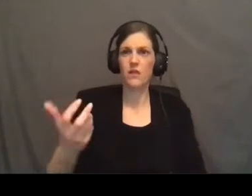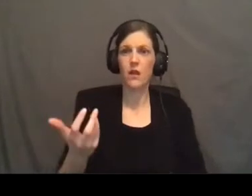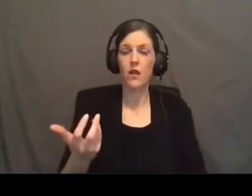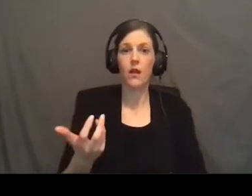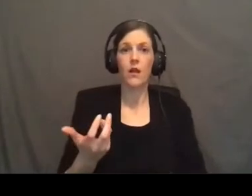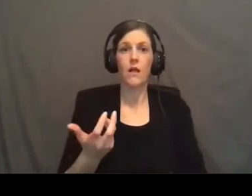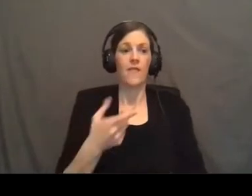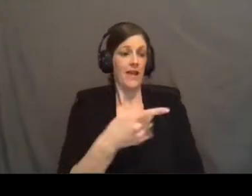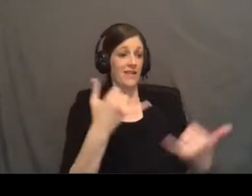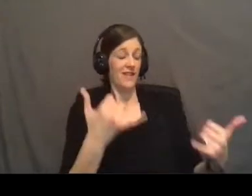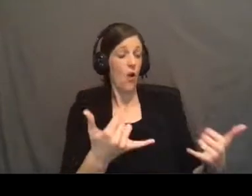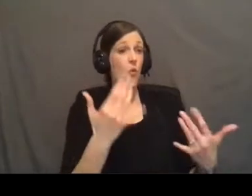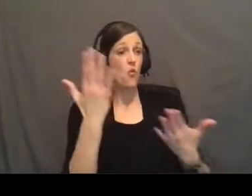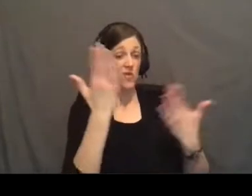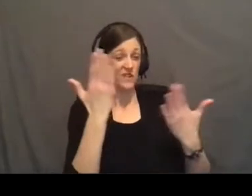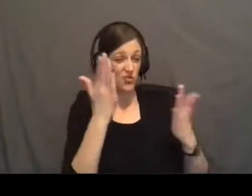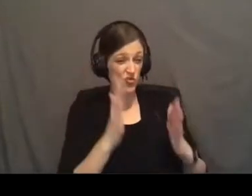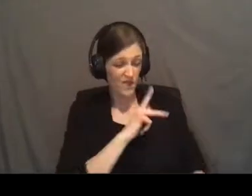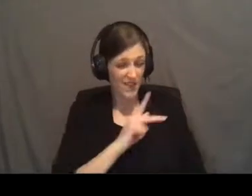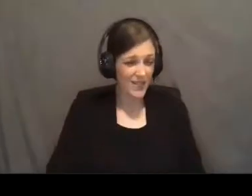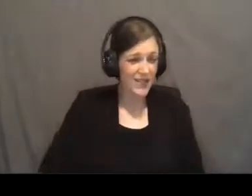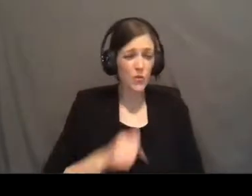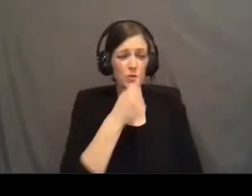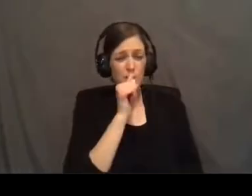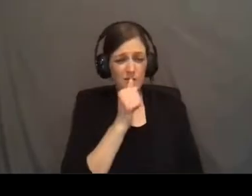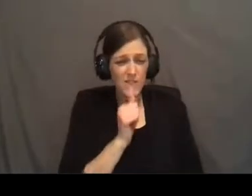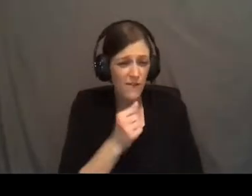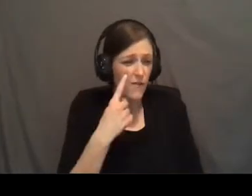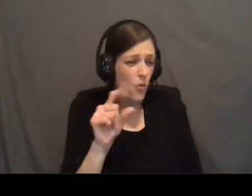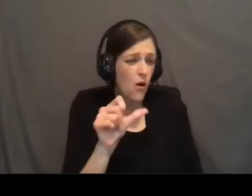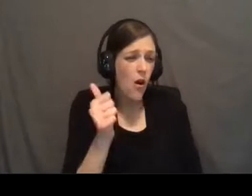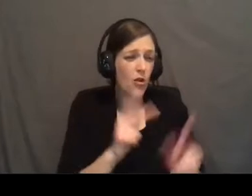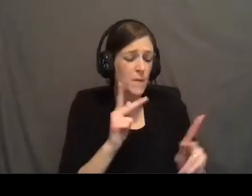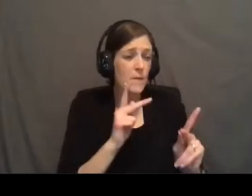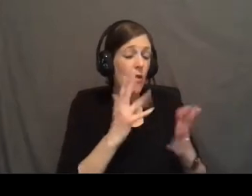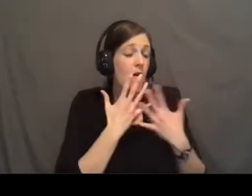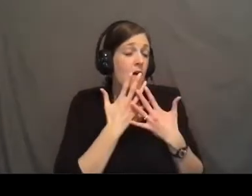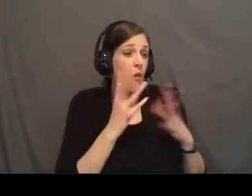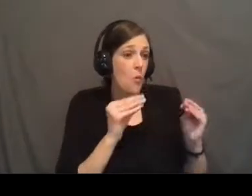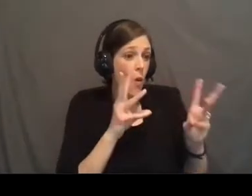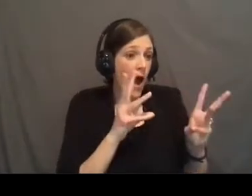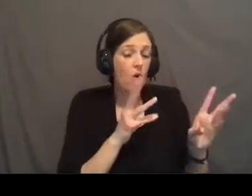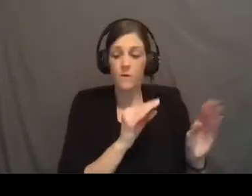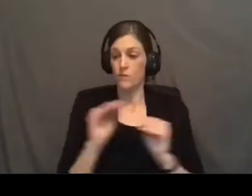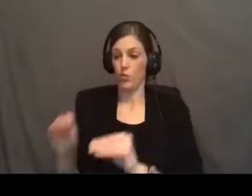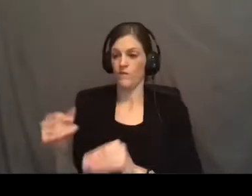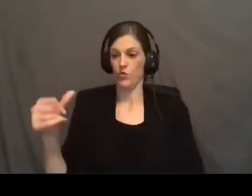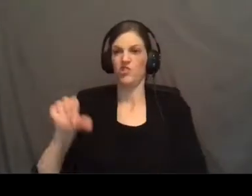servant king would suffer so much for other people to rejection because he's so